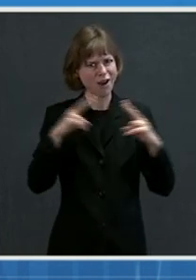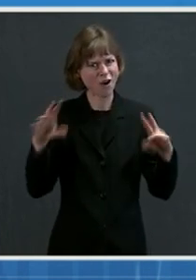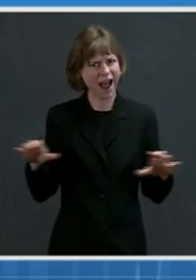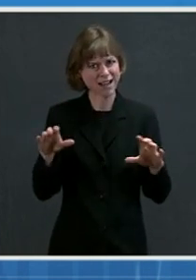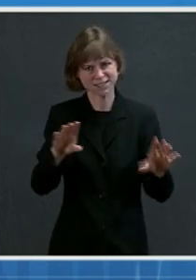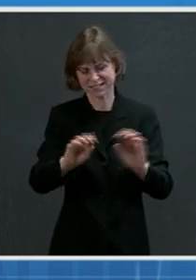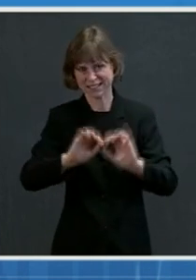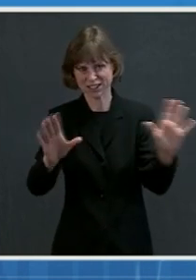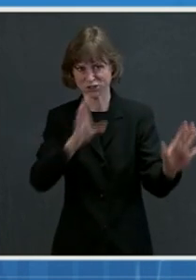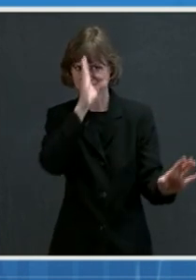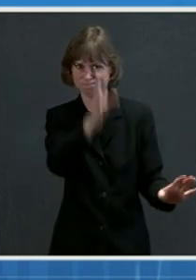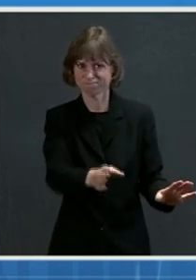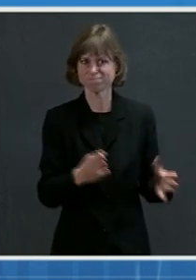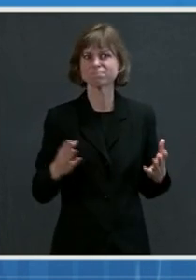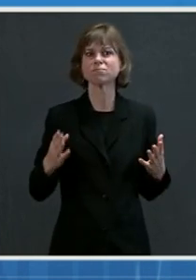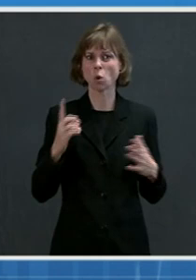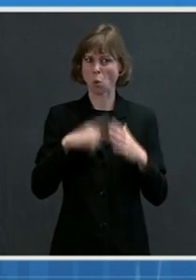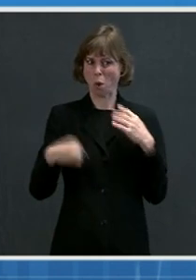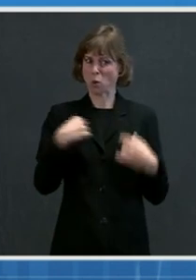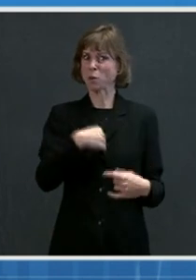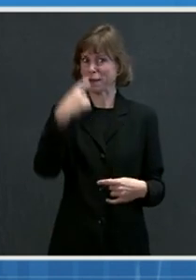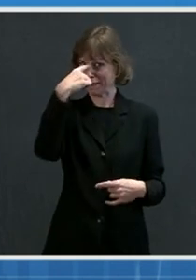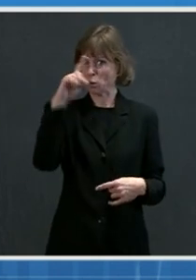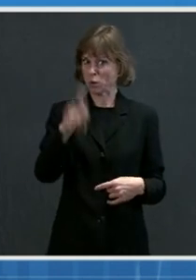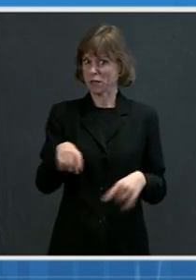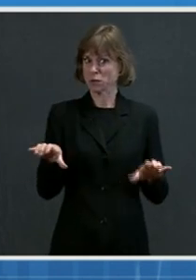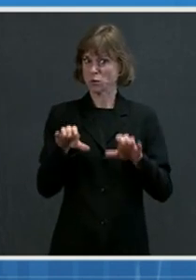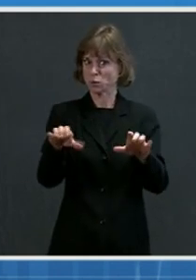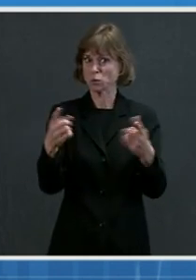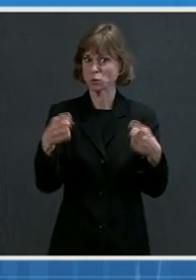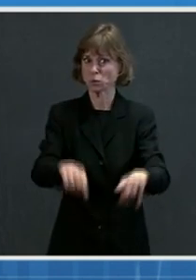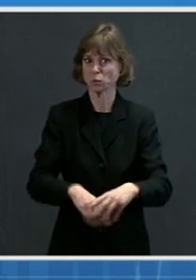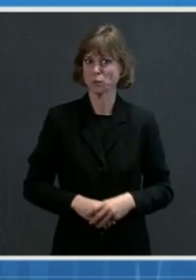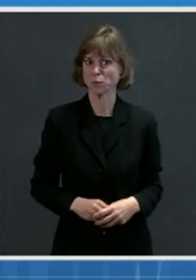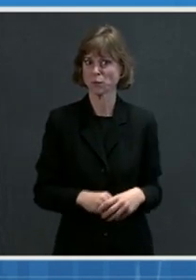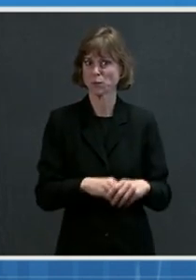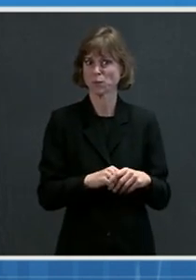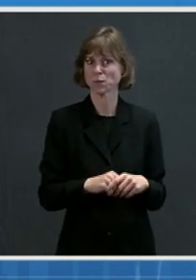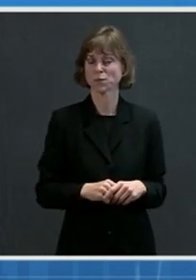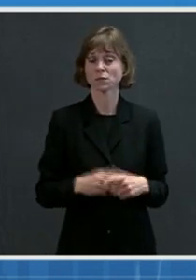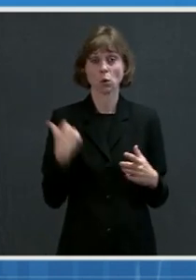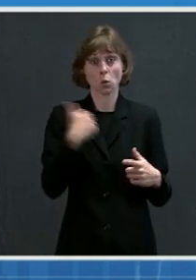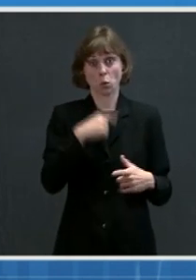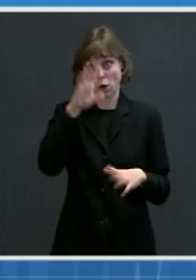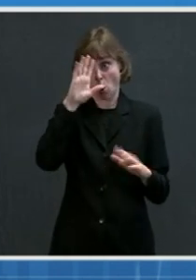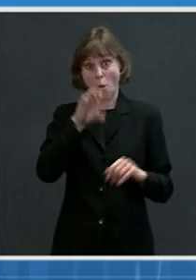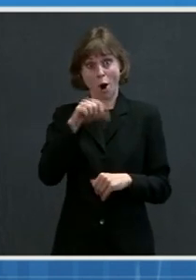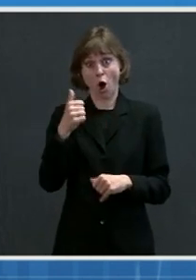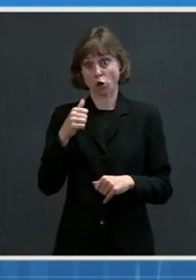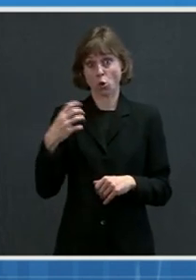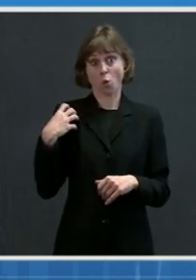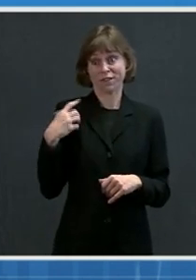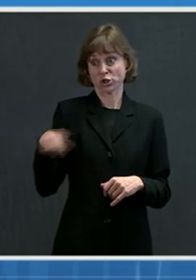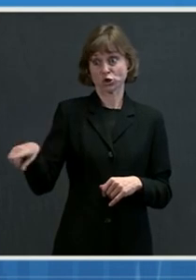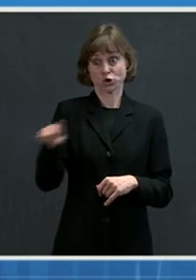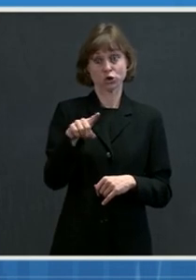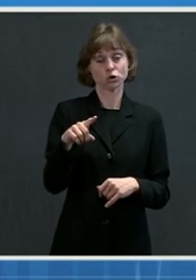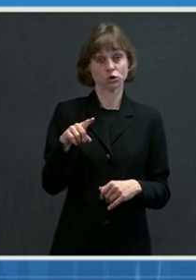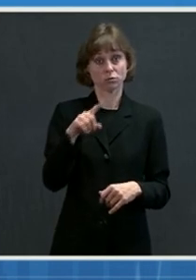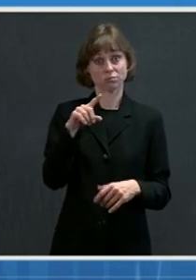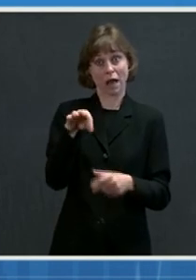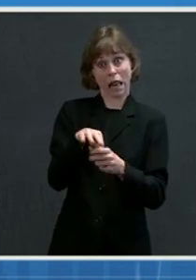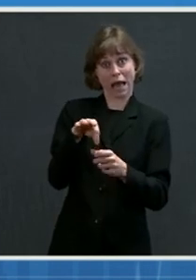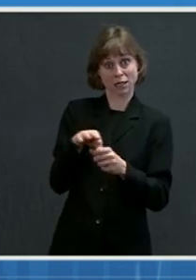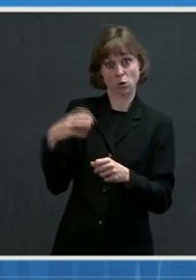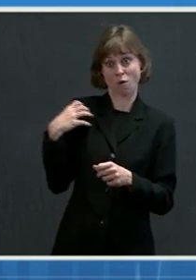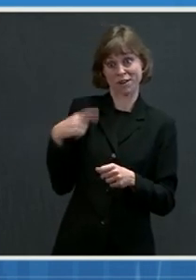on what we think needs to happen. And so we hope that other elected officials who have authority in their domains will,